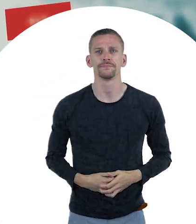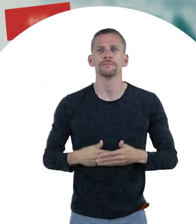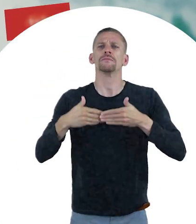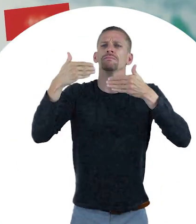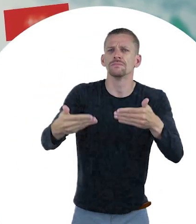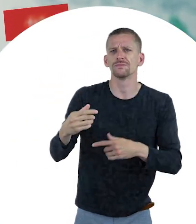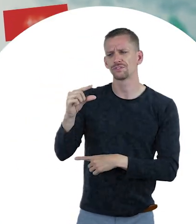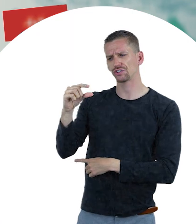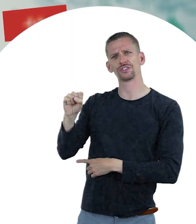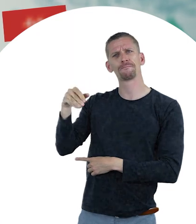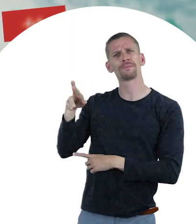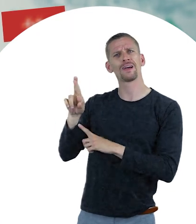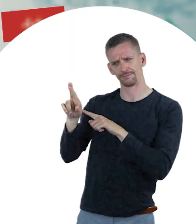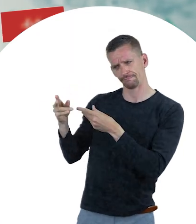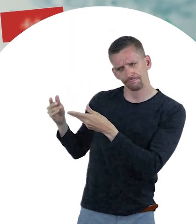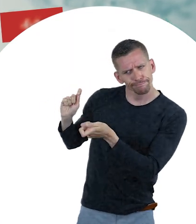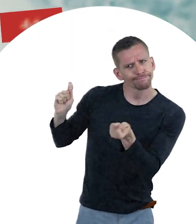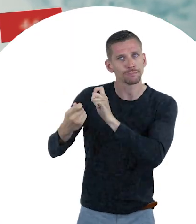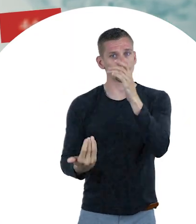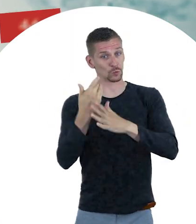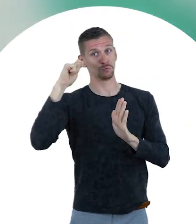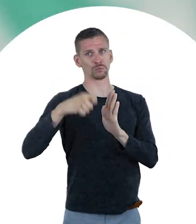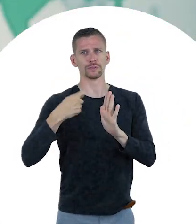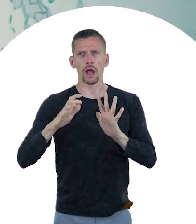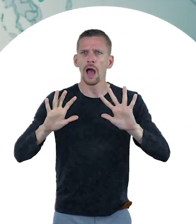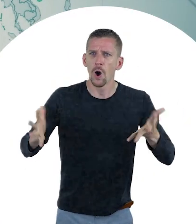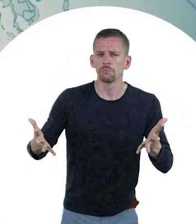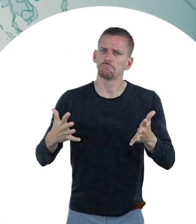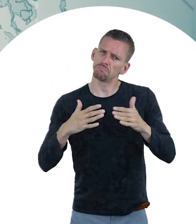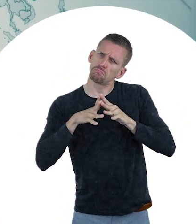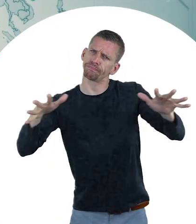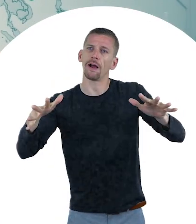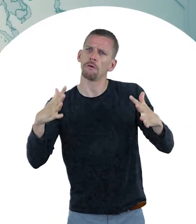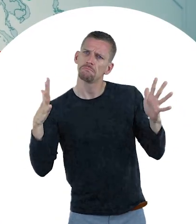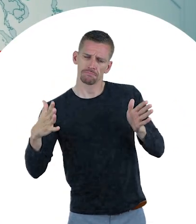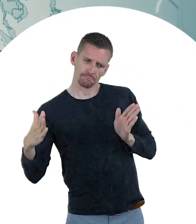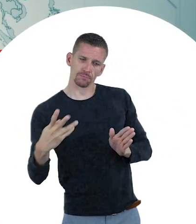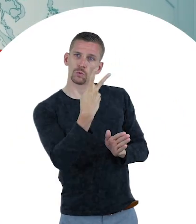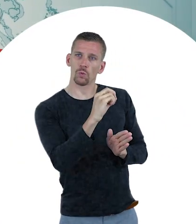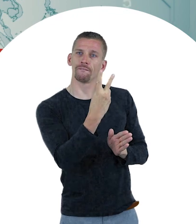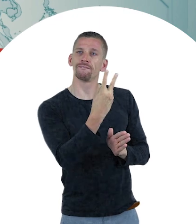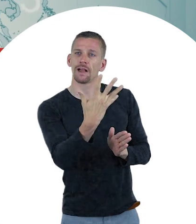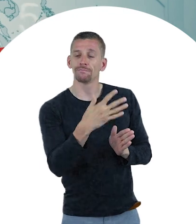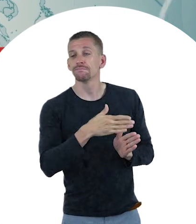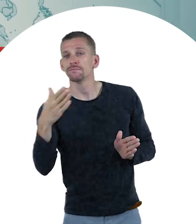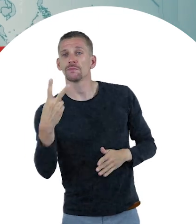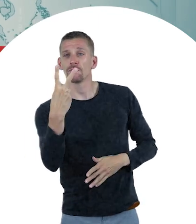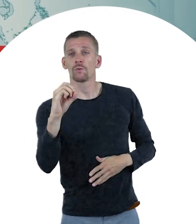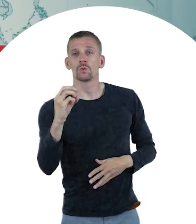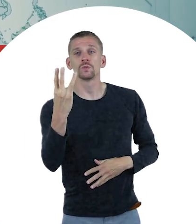from GSMR to FRMCS are scheduled to take place between 2025 and